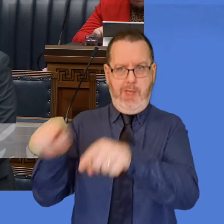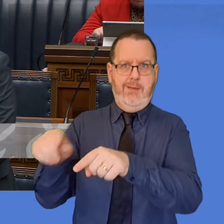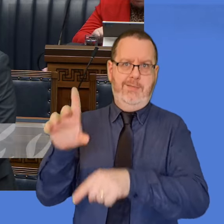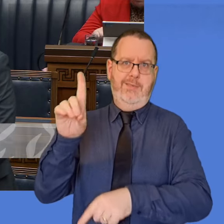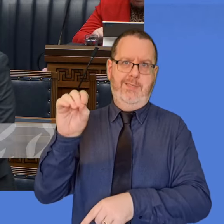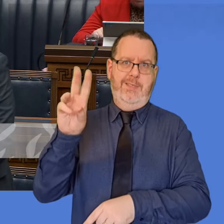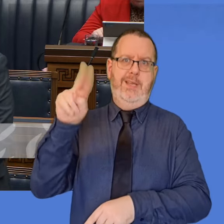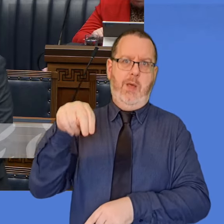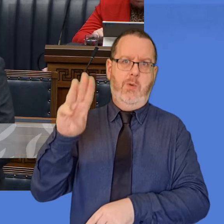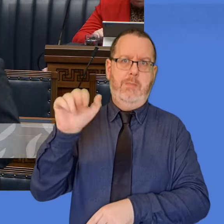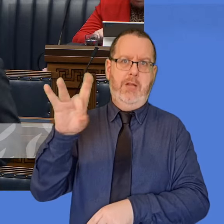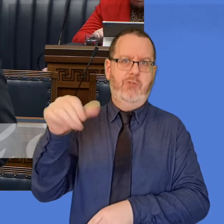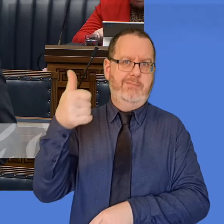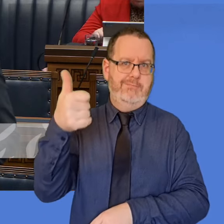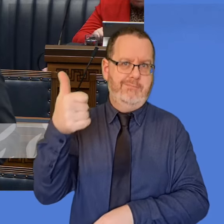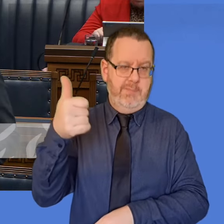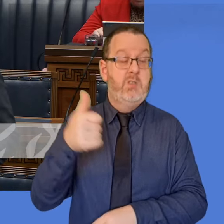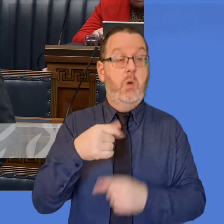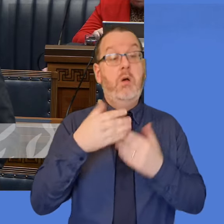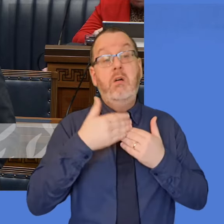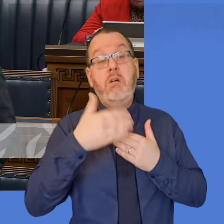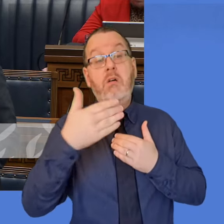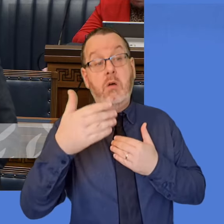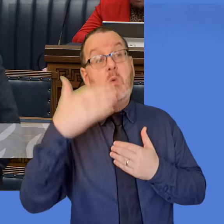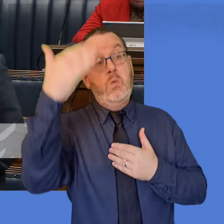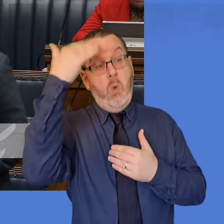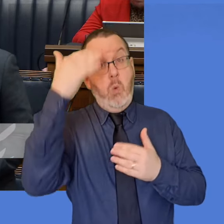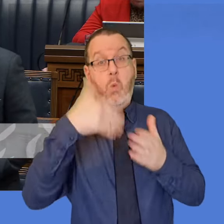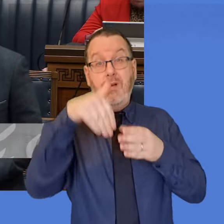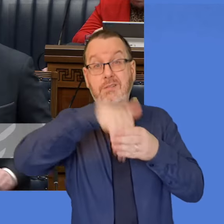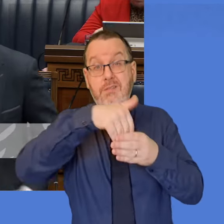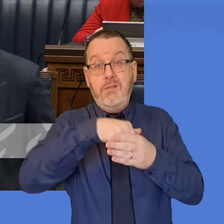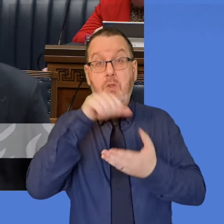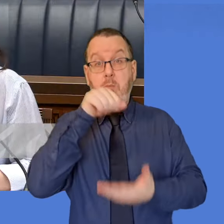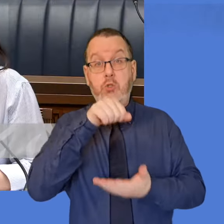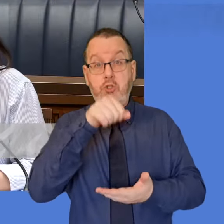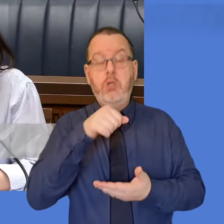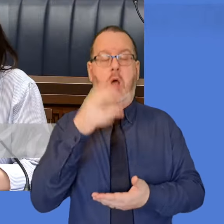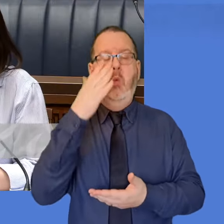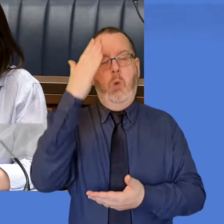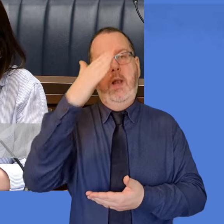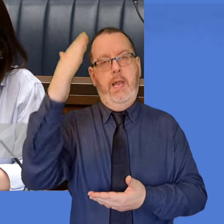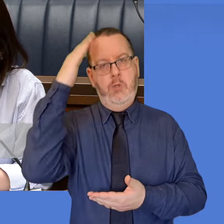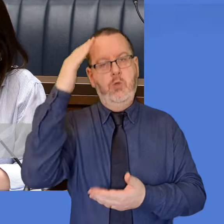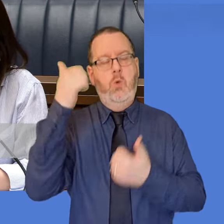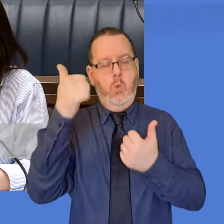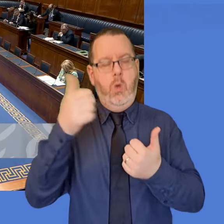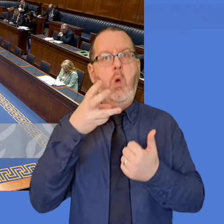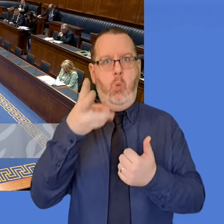outcome is known, hope that that will be the case, but the members put her concern on the record. Mr. Brian Kingston.